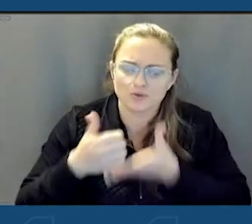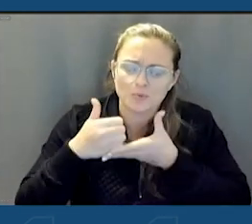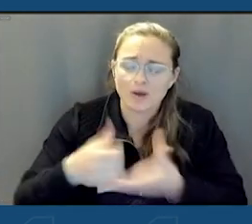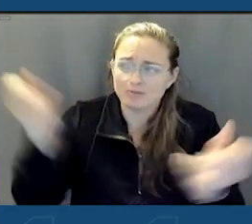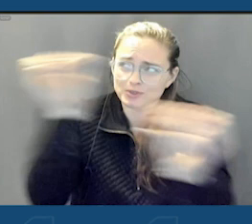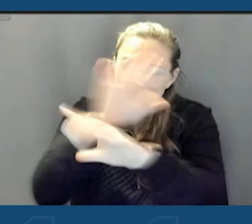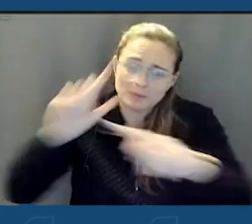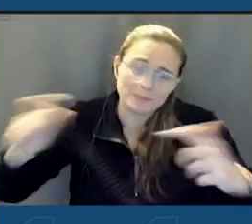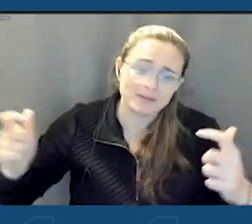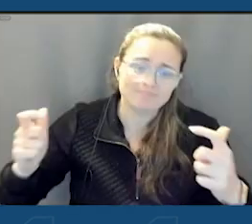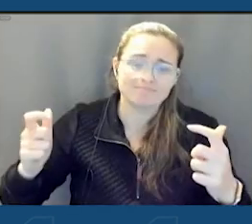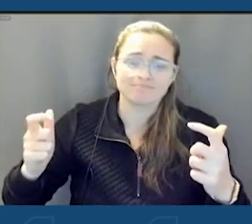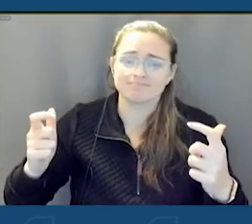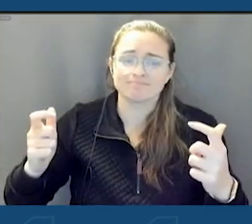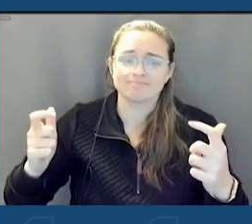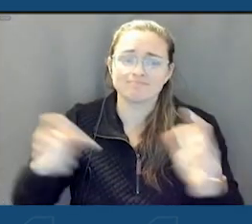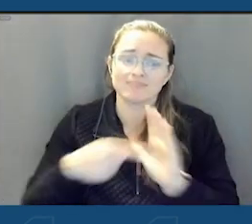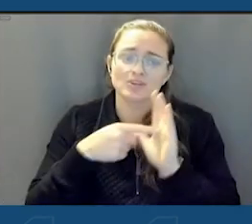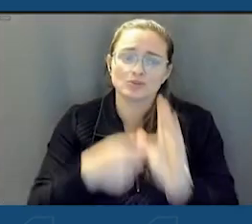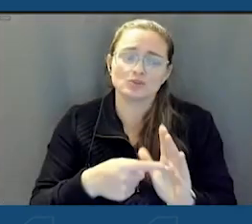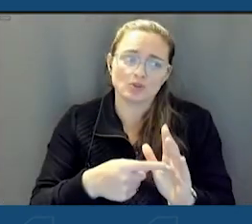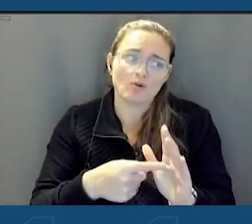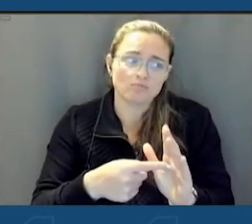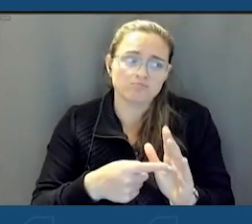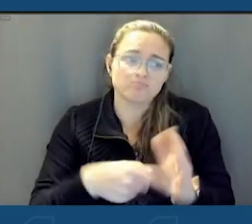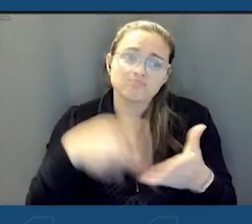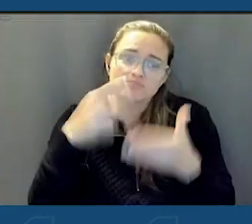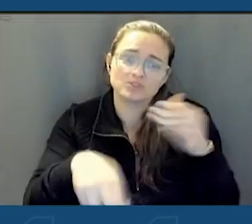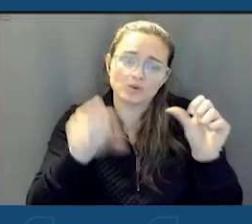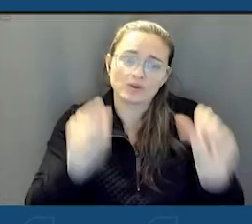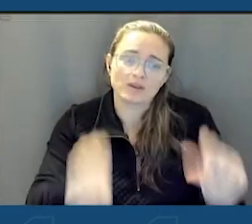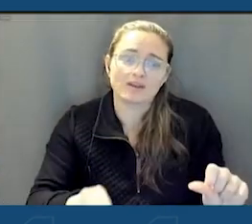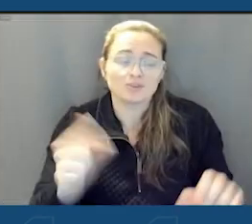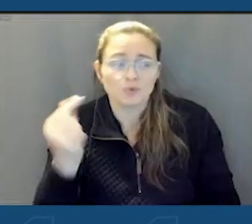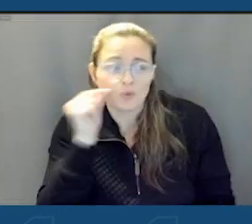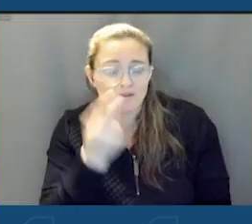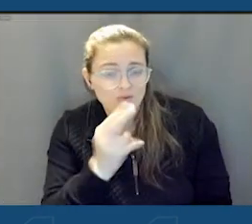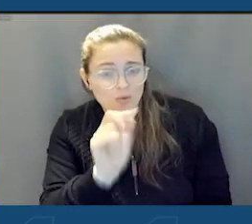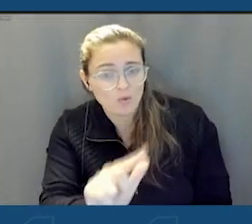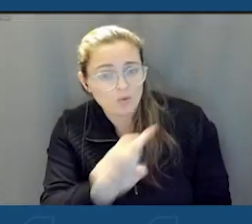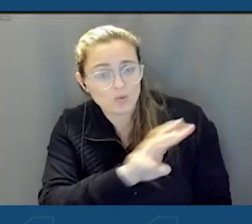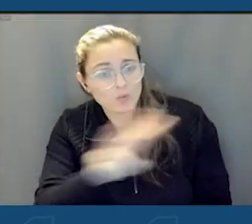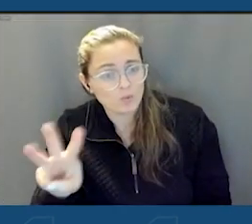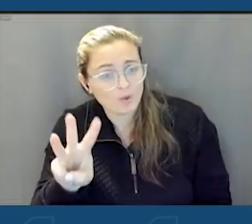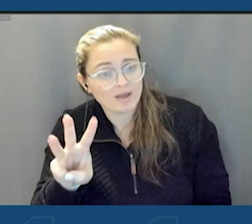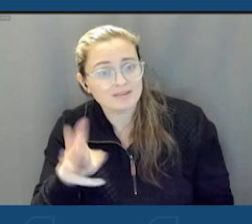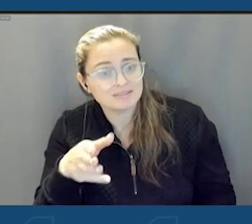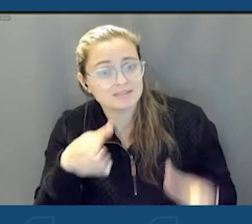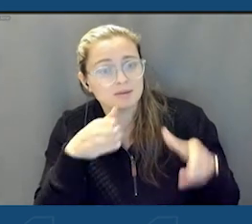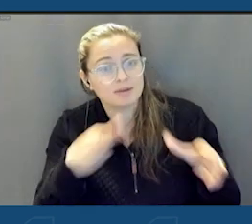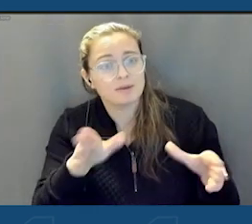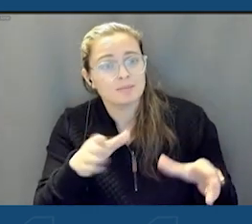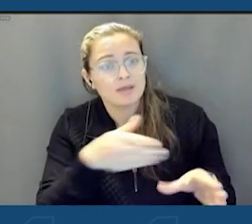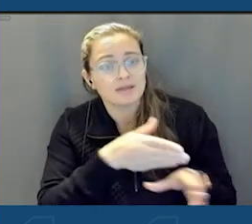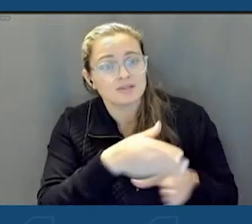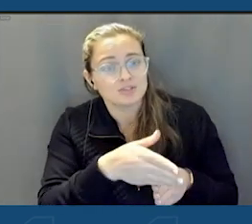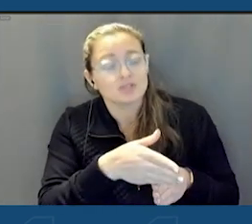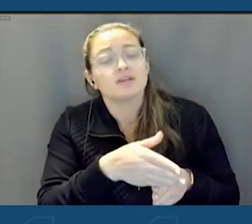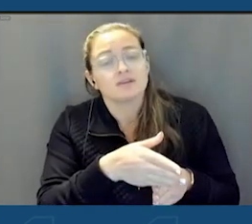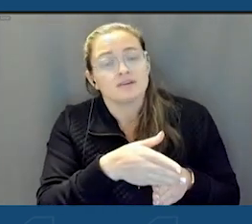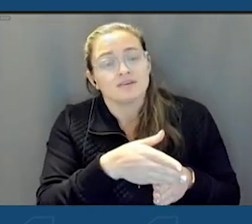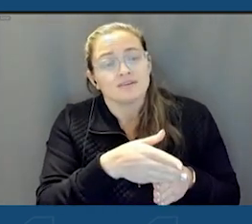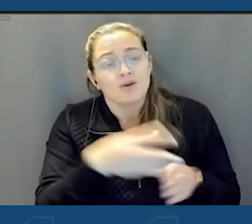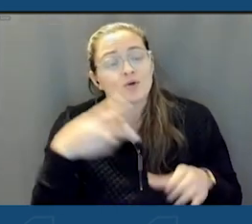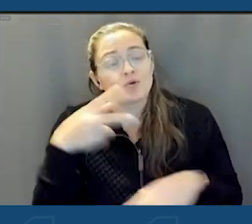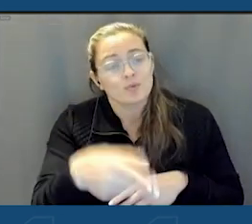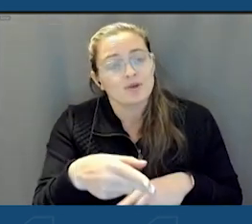big, and to show results. Governor Hochul, during the West Main Street ribbon cutting, I told you that this was just the beginning